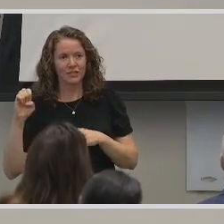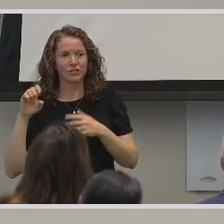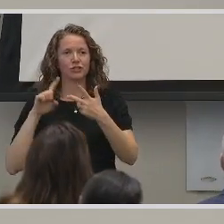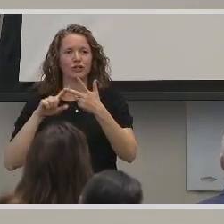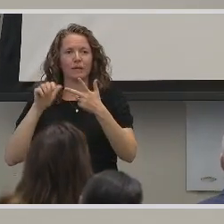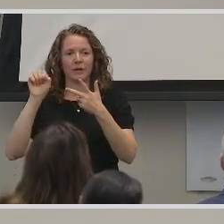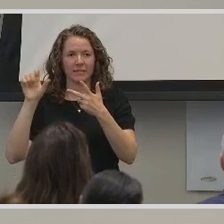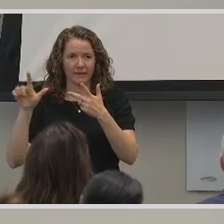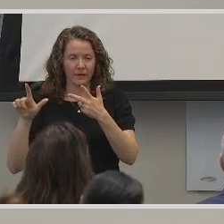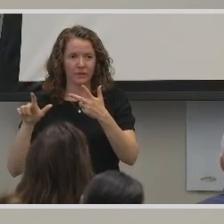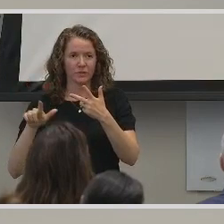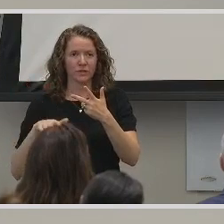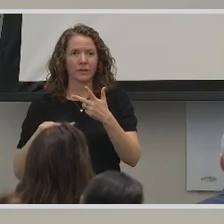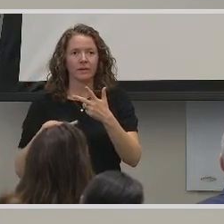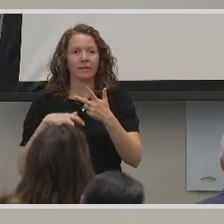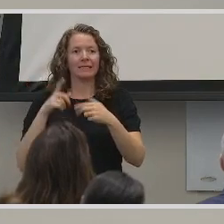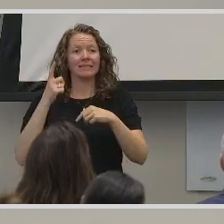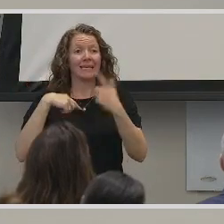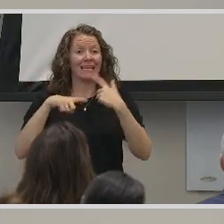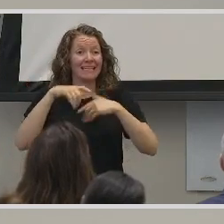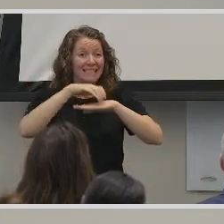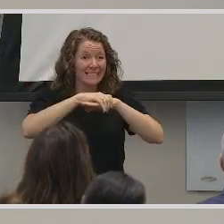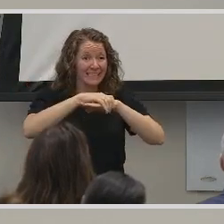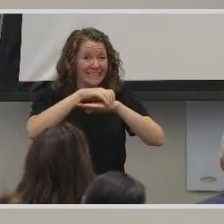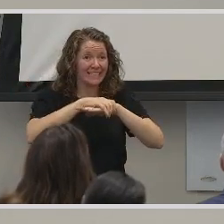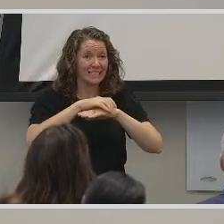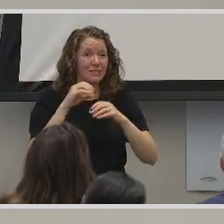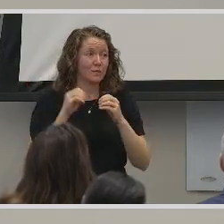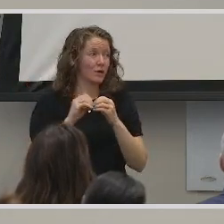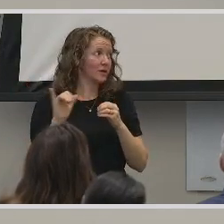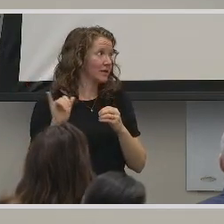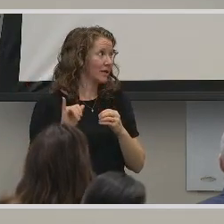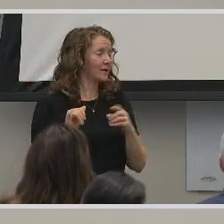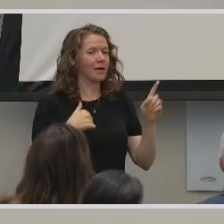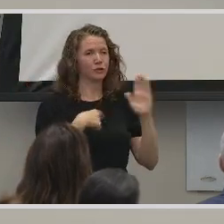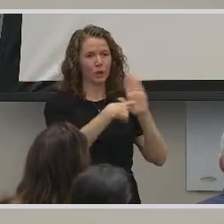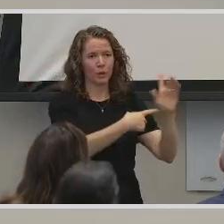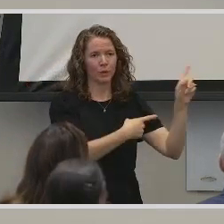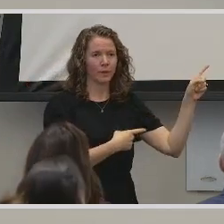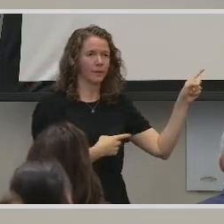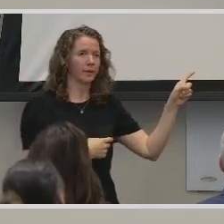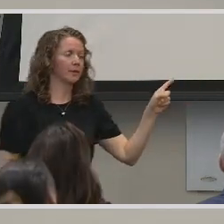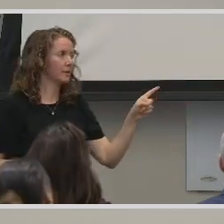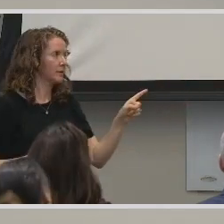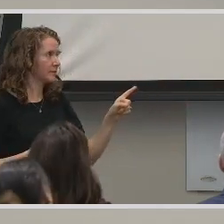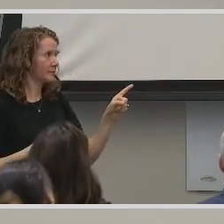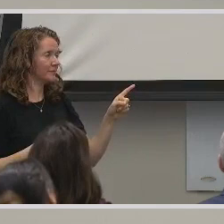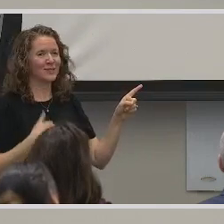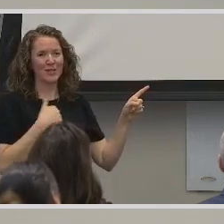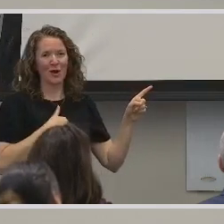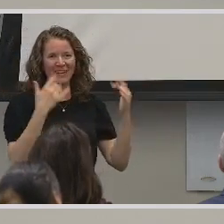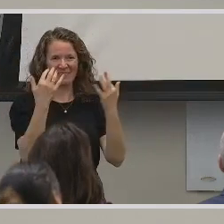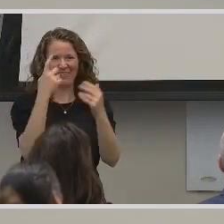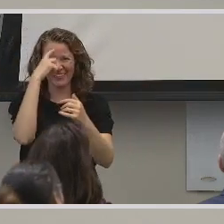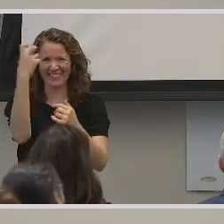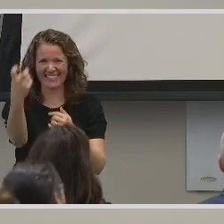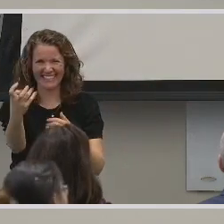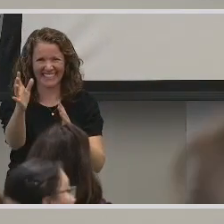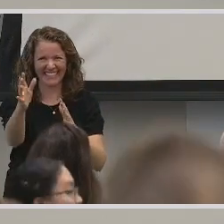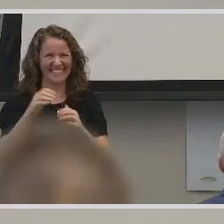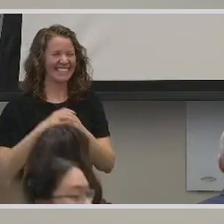American Signed English. So Signed English would be, I'll show you an example. Sorry, I wait for you to sit.